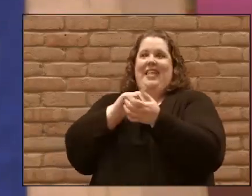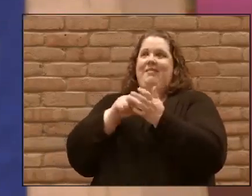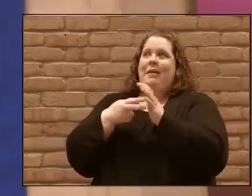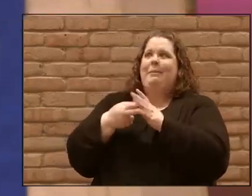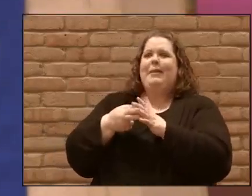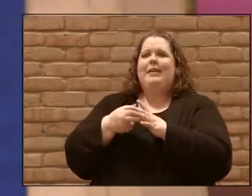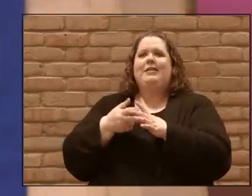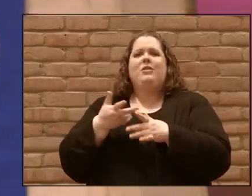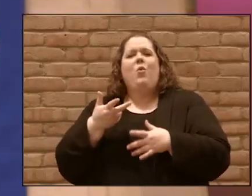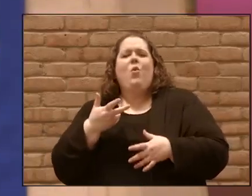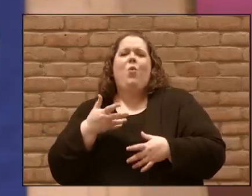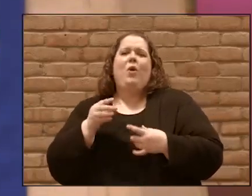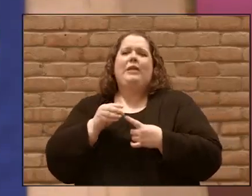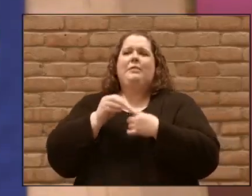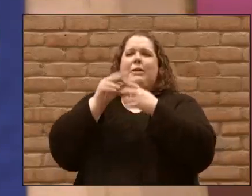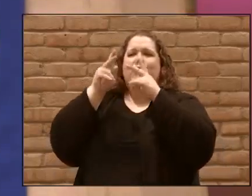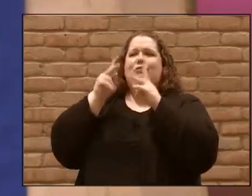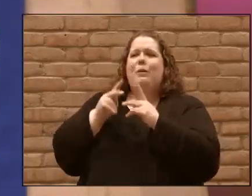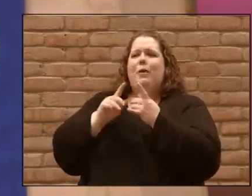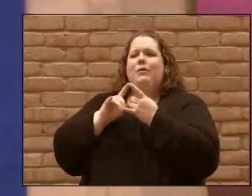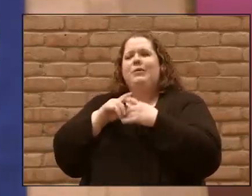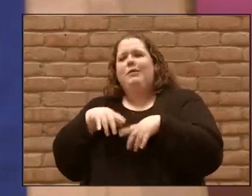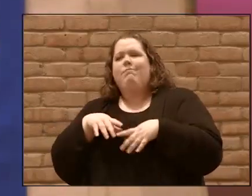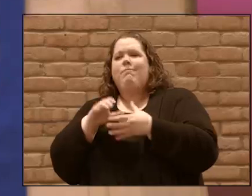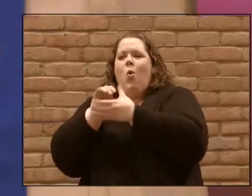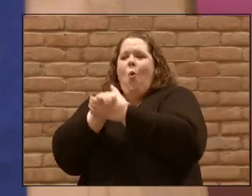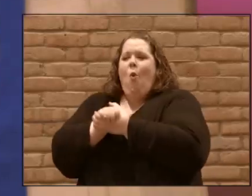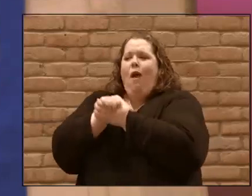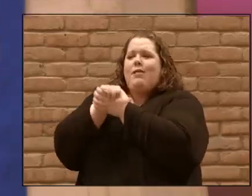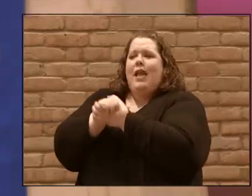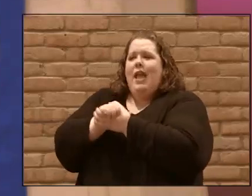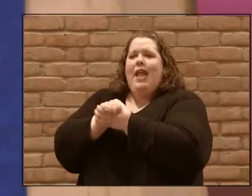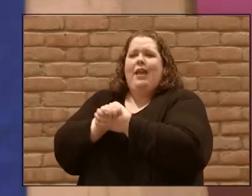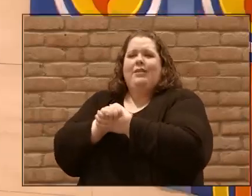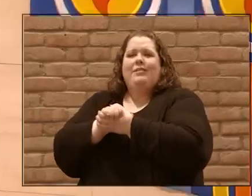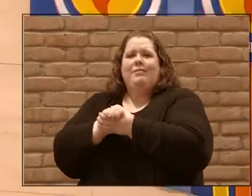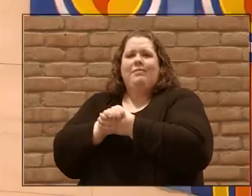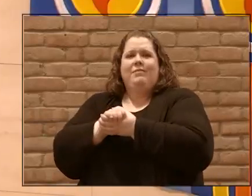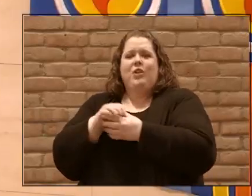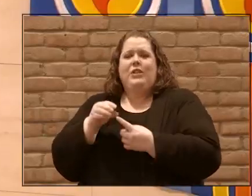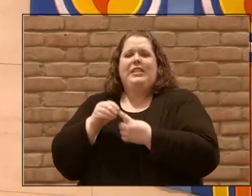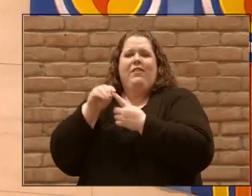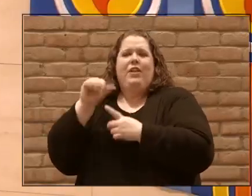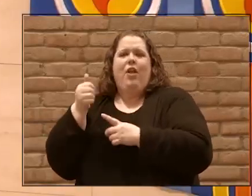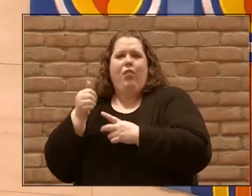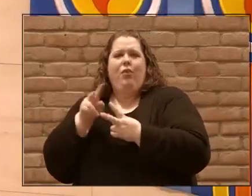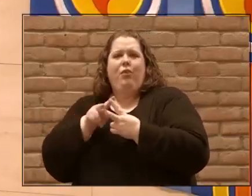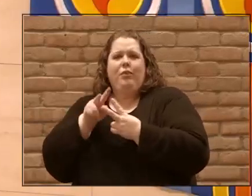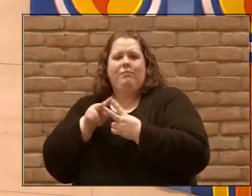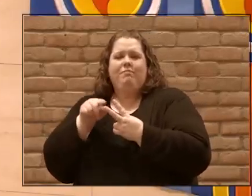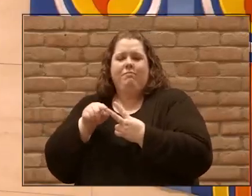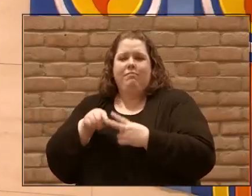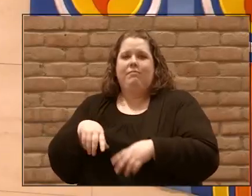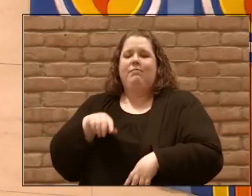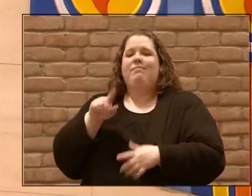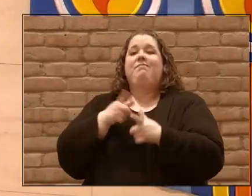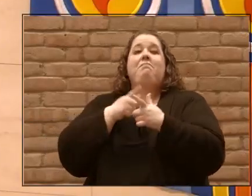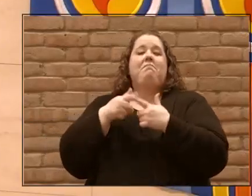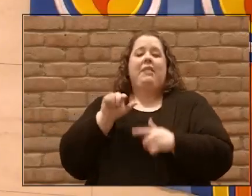significant other's hand for the very first time and that feeling comes over you. And then there's agape love